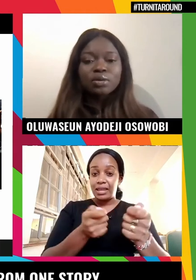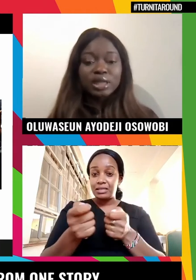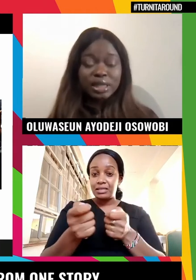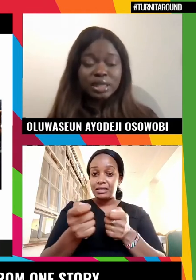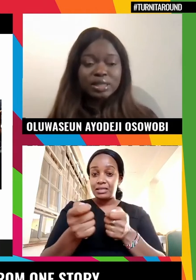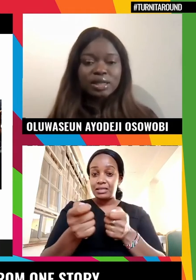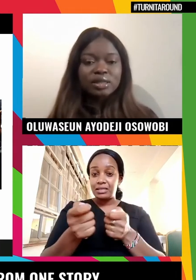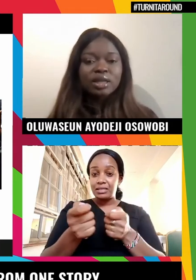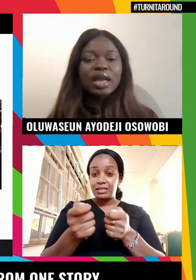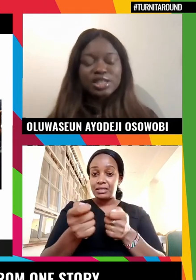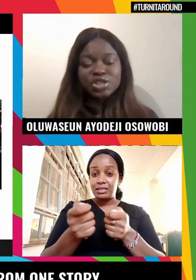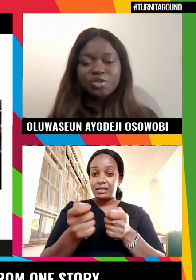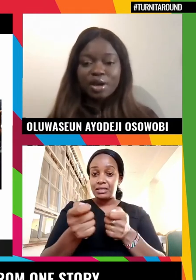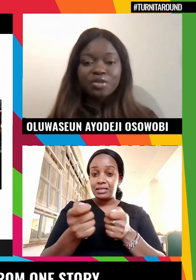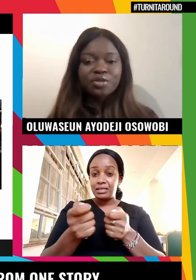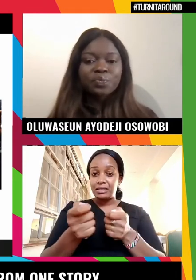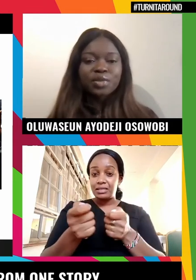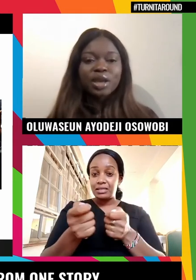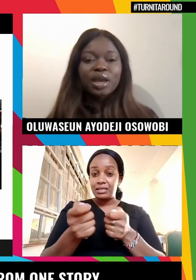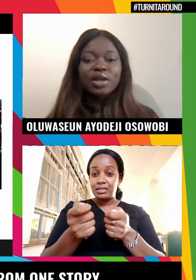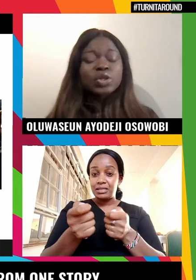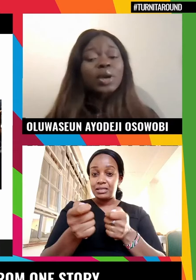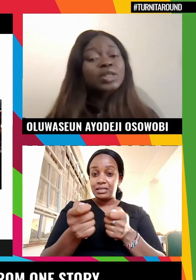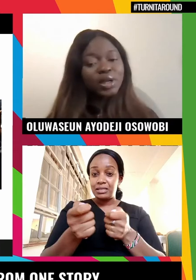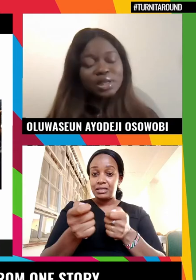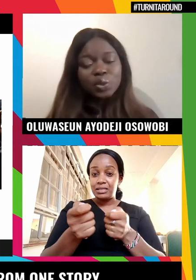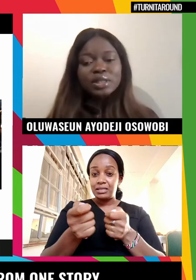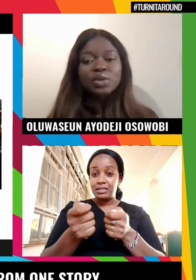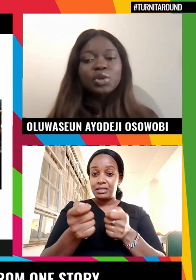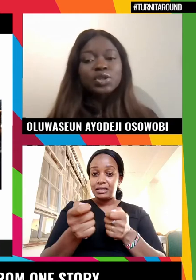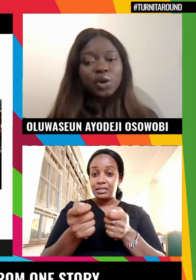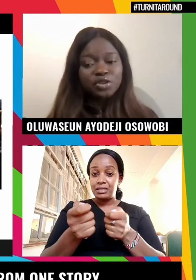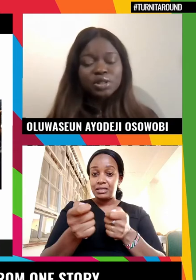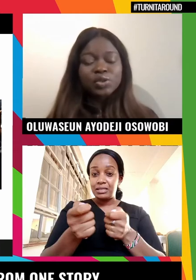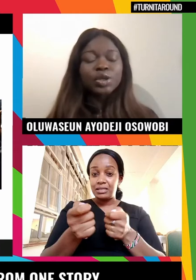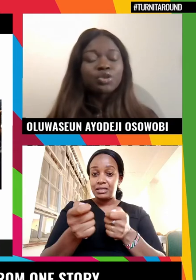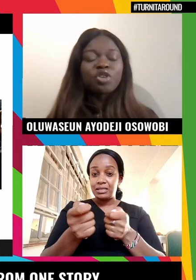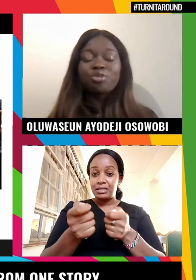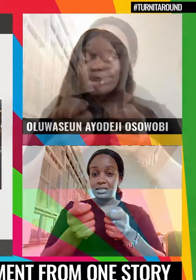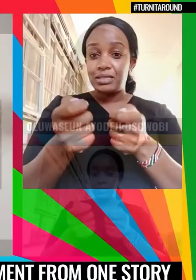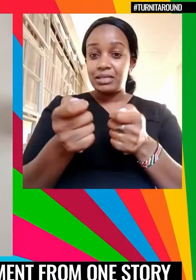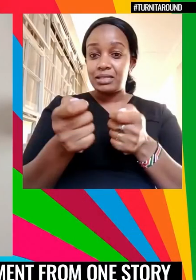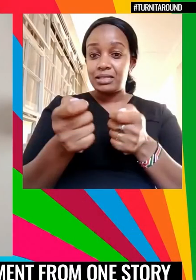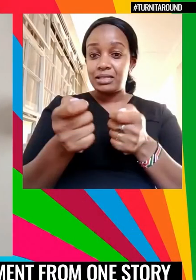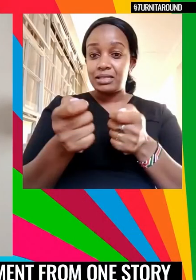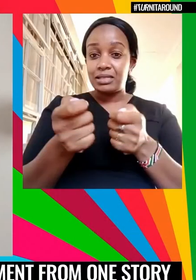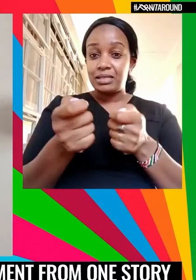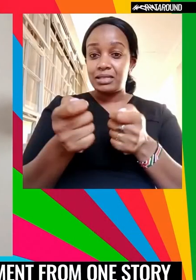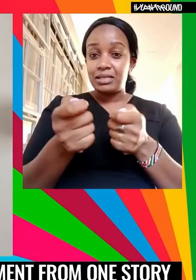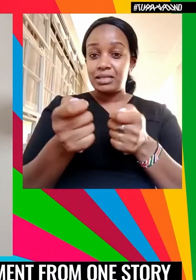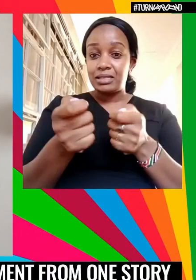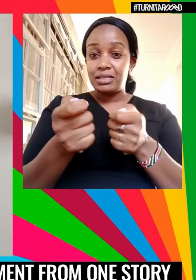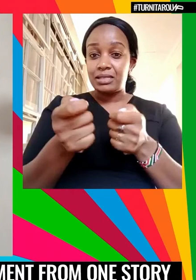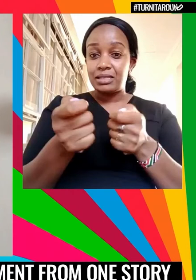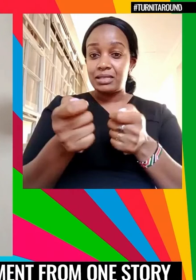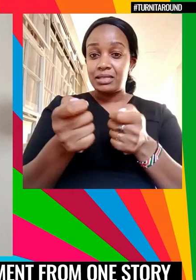common goal. In this instance, this is why in 2020, we joined forces with a group of brilliant women to